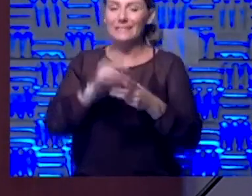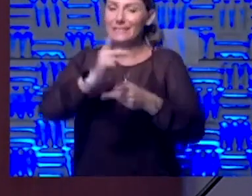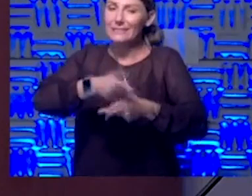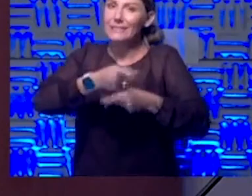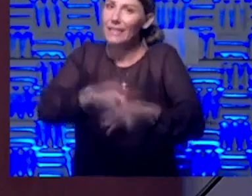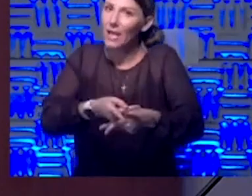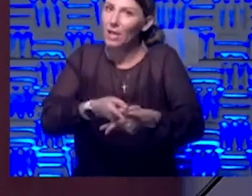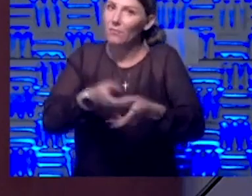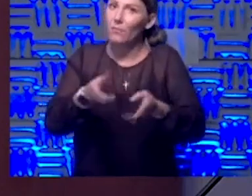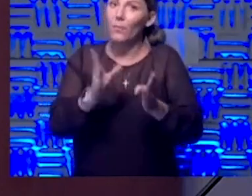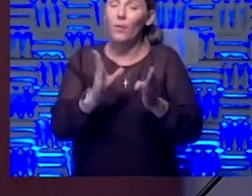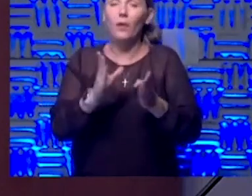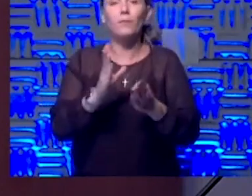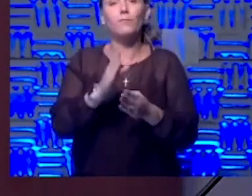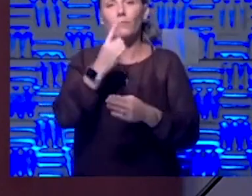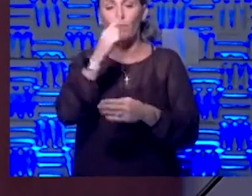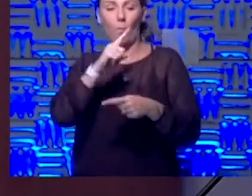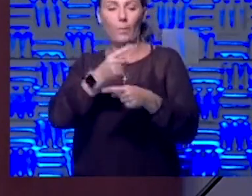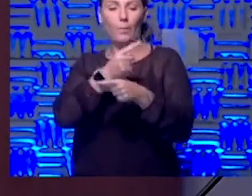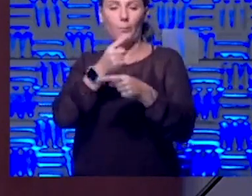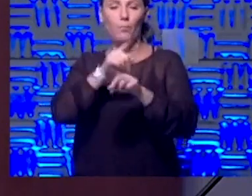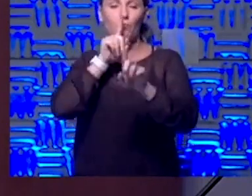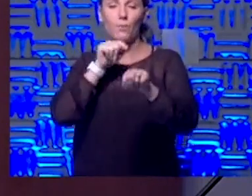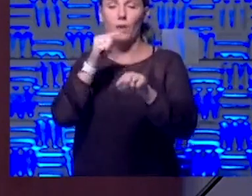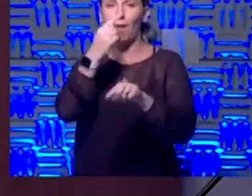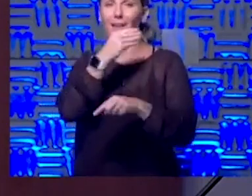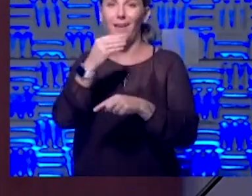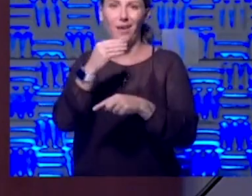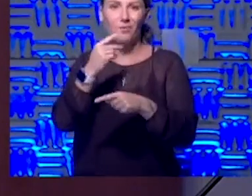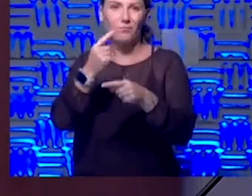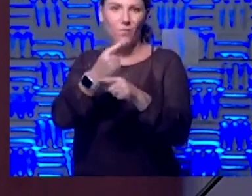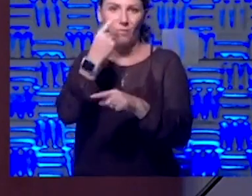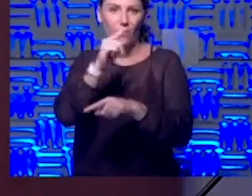us get the right answer and to do it right for our patients.